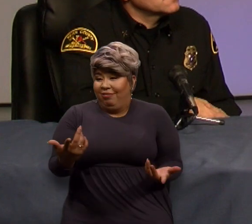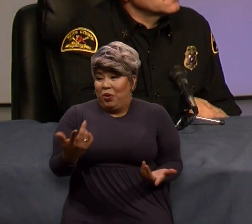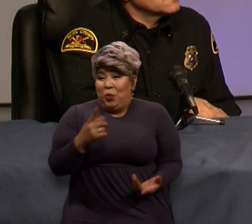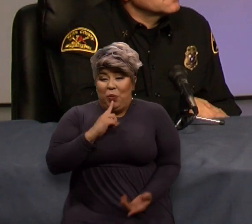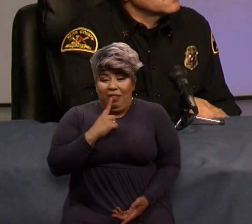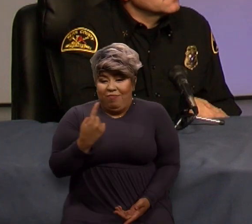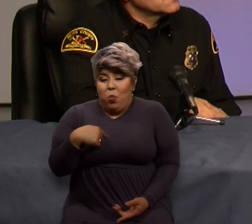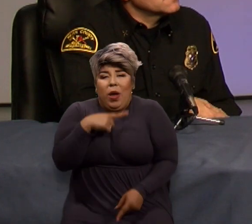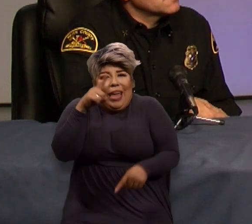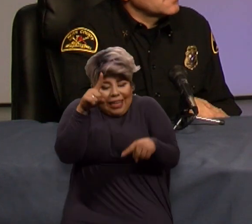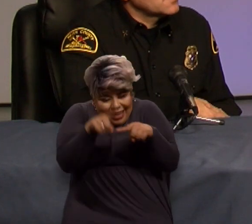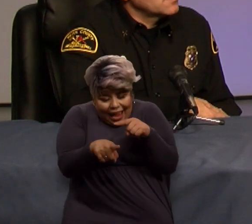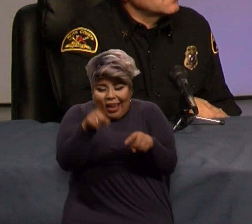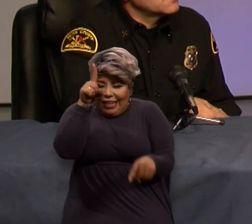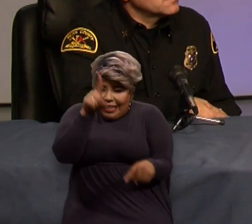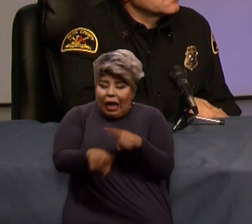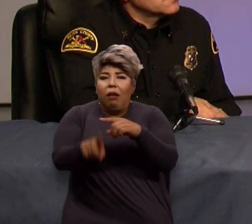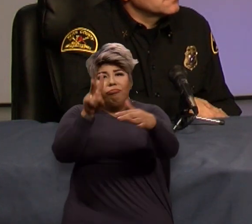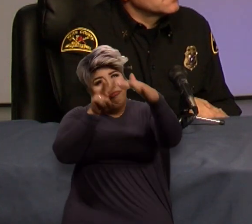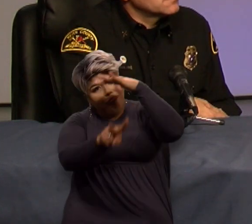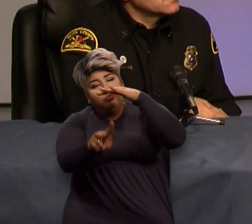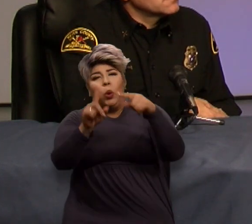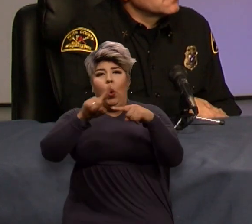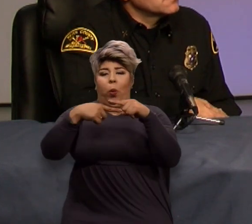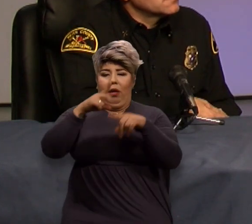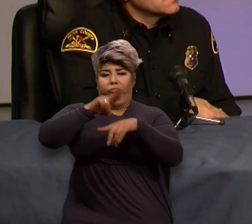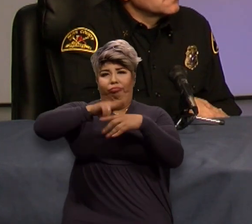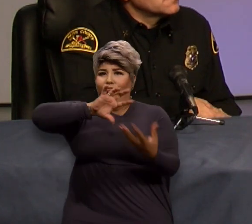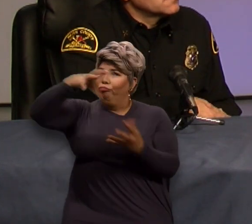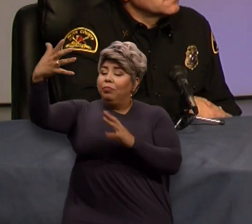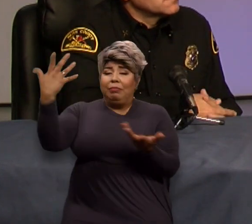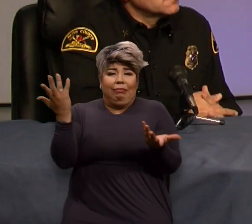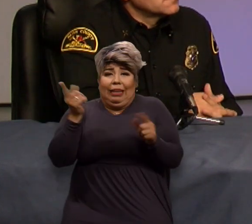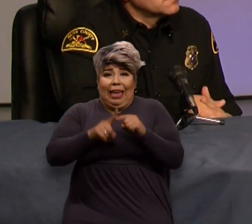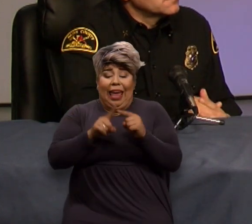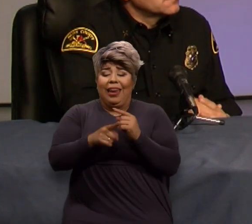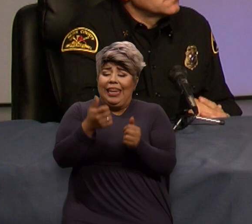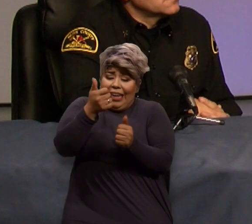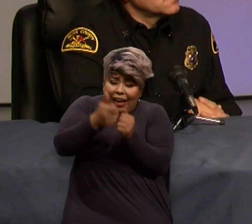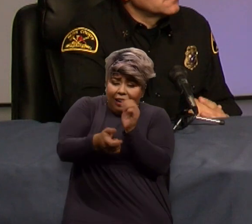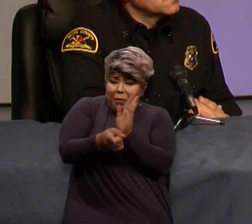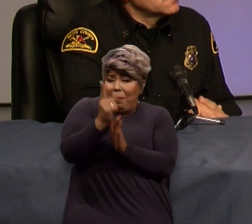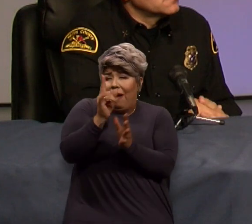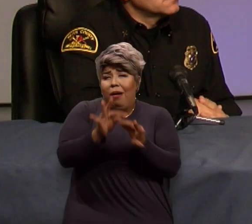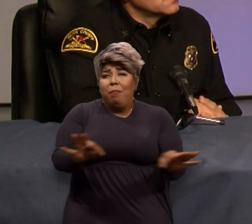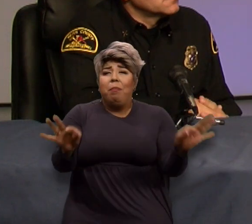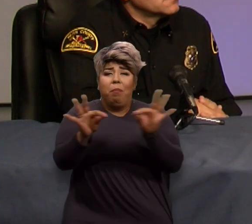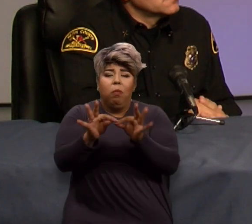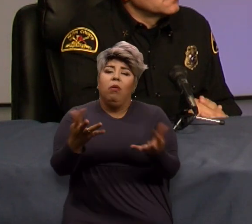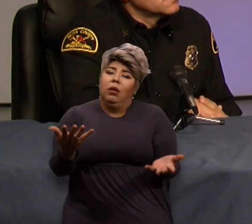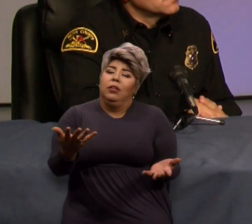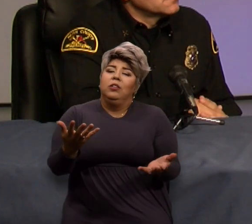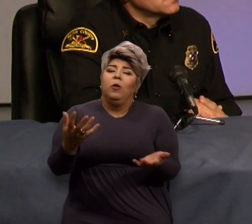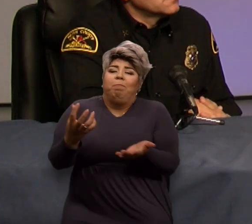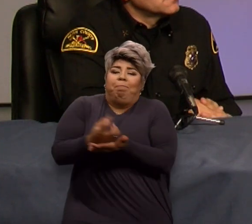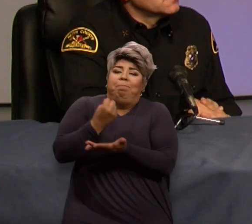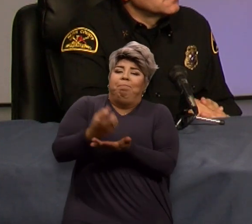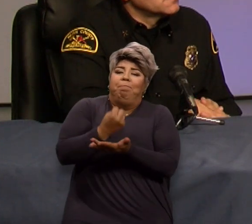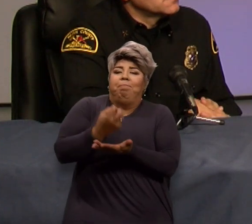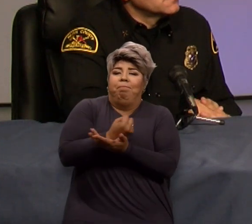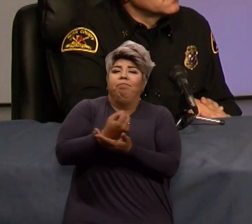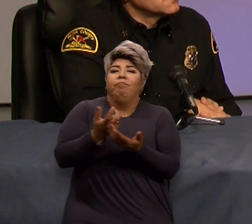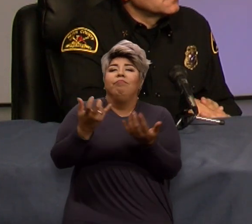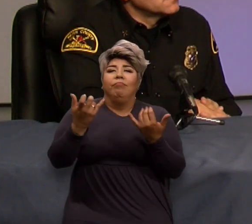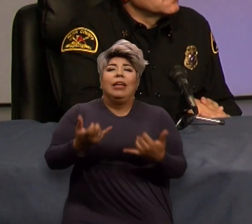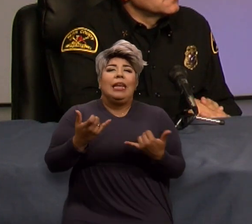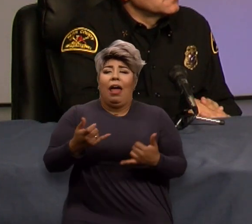plan for an emergency. We cannot plan for disaster. And when seconds matter, this is the time, of course, these resources that are available